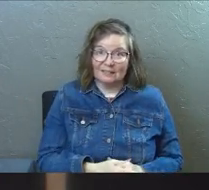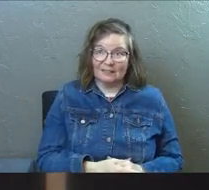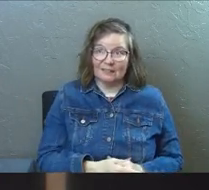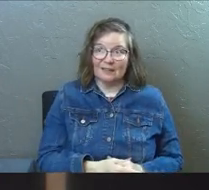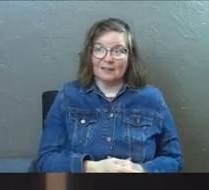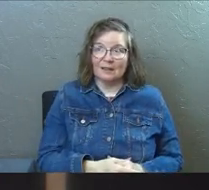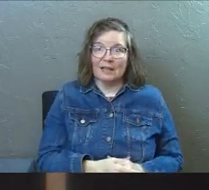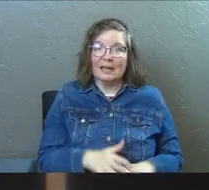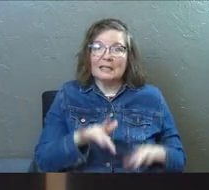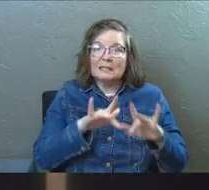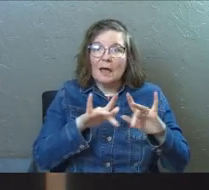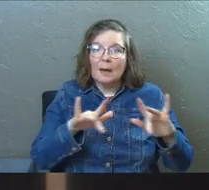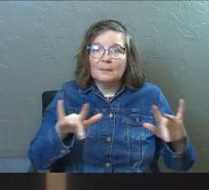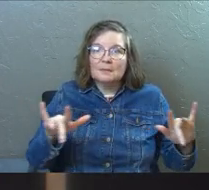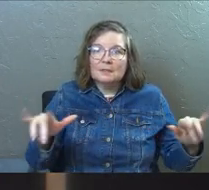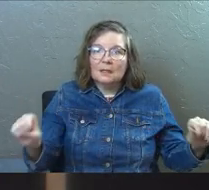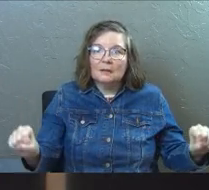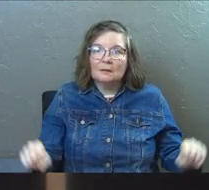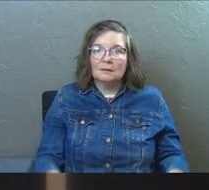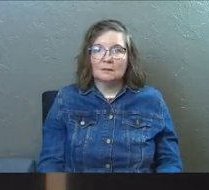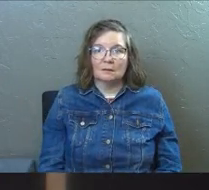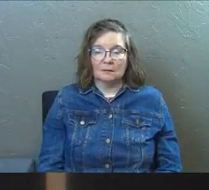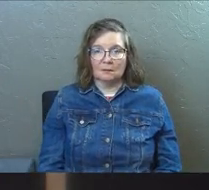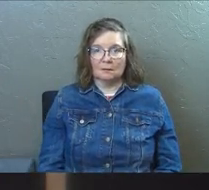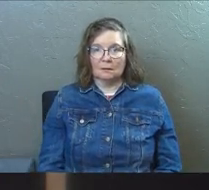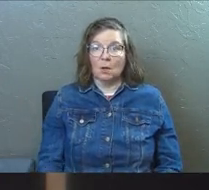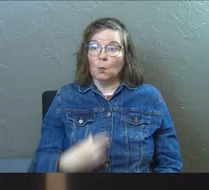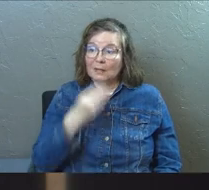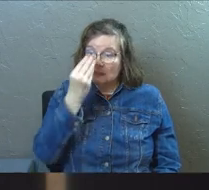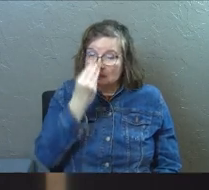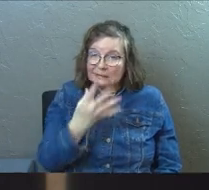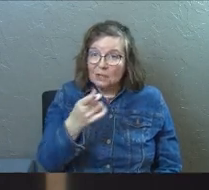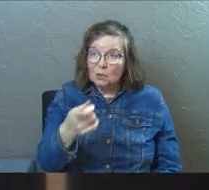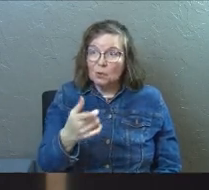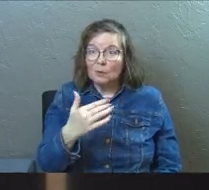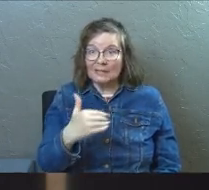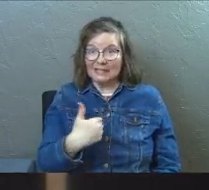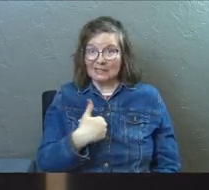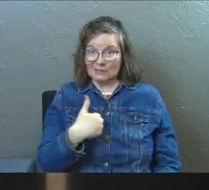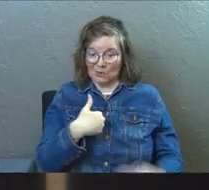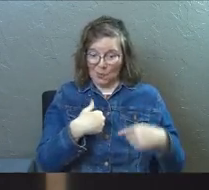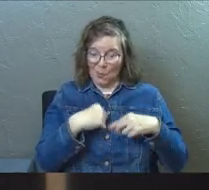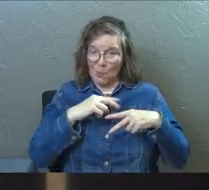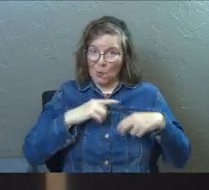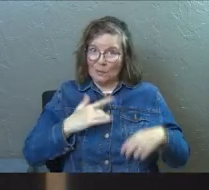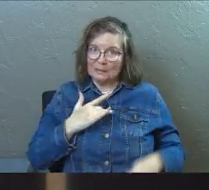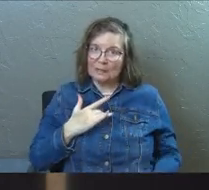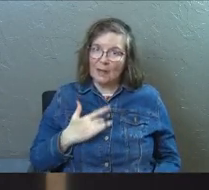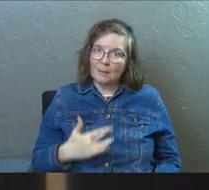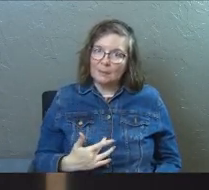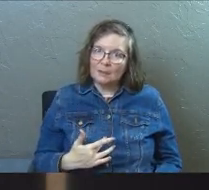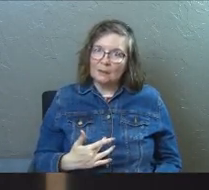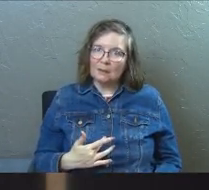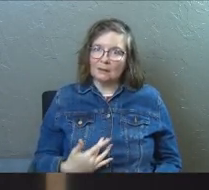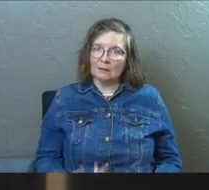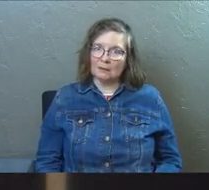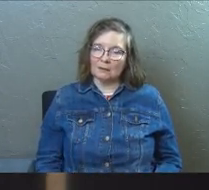And it's empty. And what he's telling you is his soul is empty.